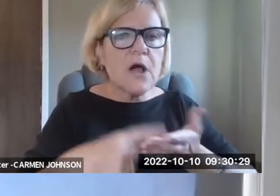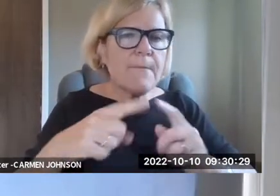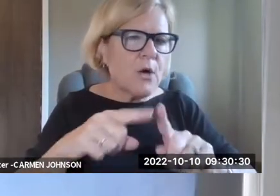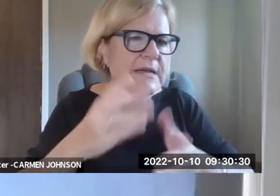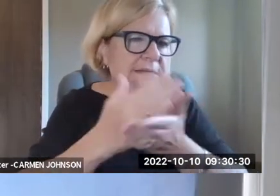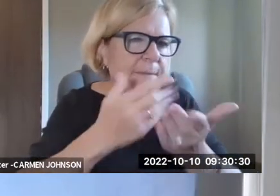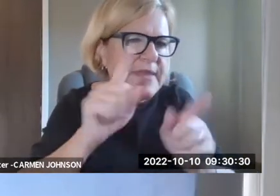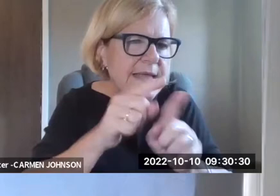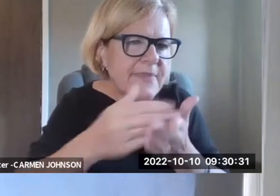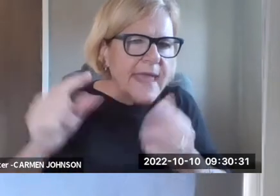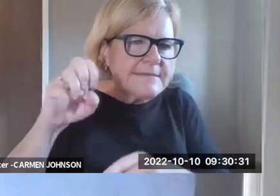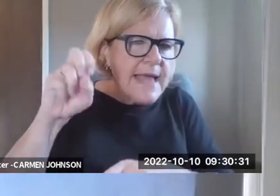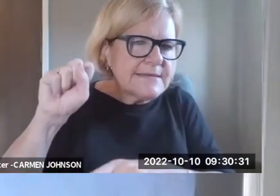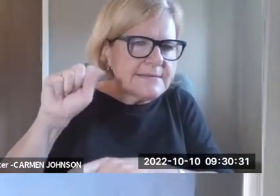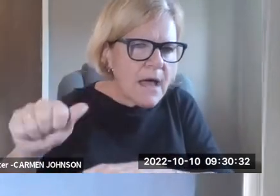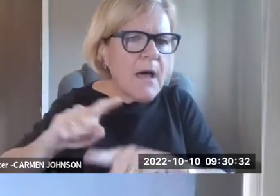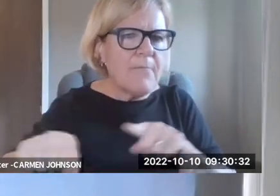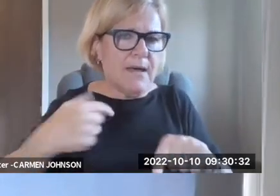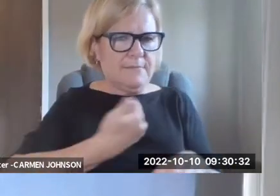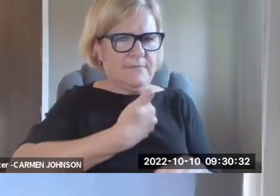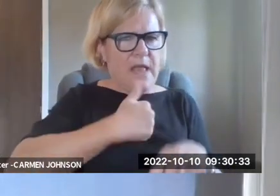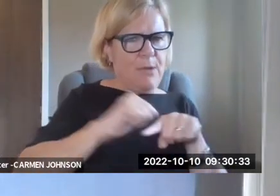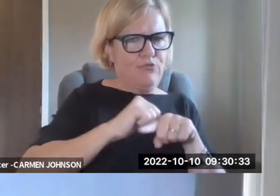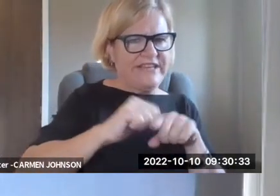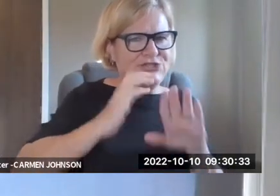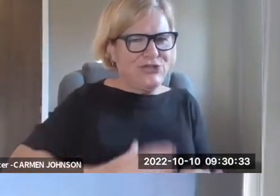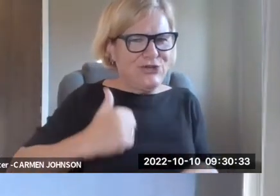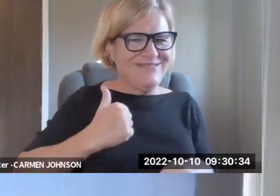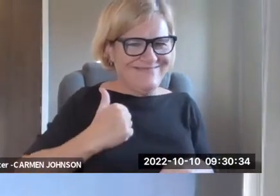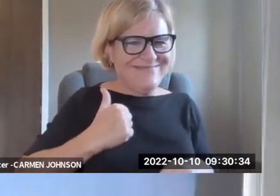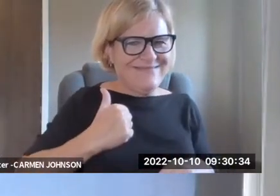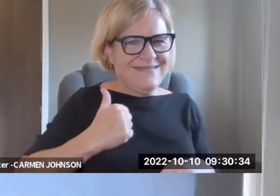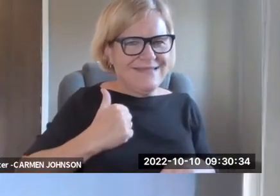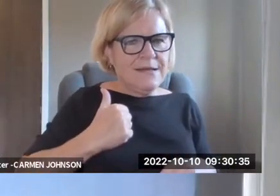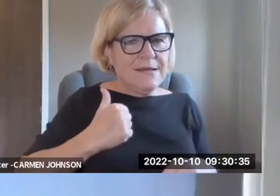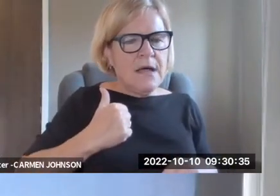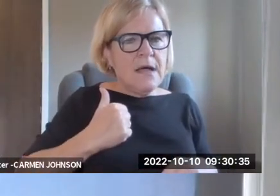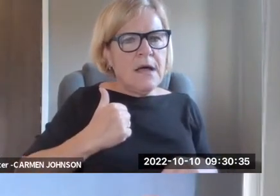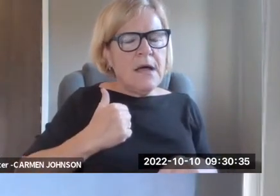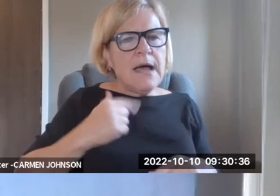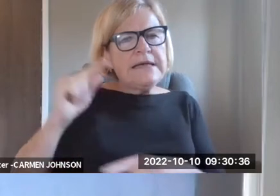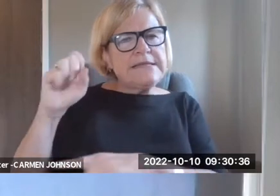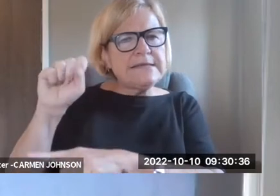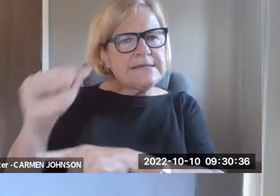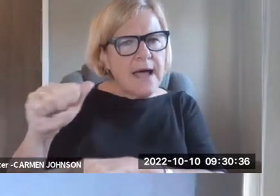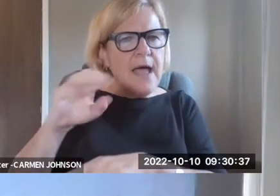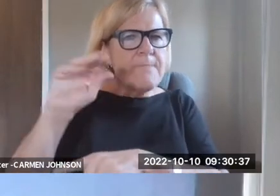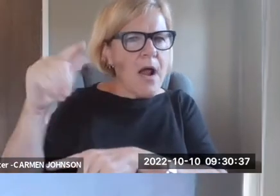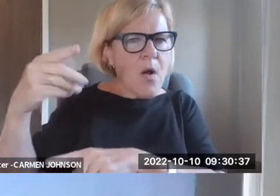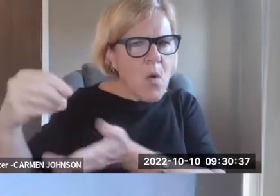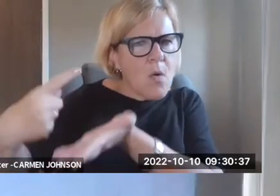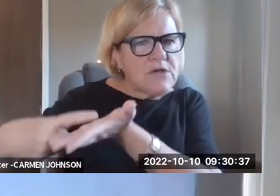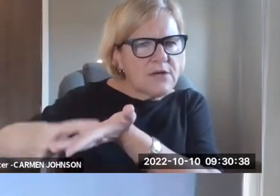Um, but I wanted to talk, I, um, gonna kind of say, talk to some of the same things Tessa did, but from the perspective of a